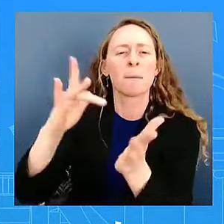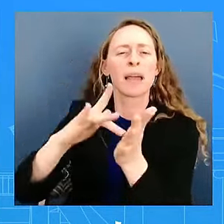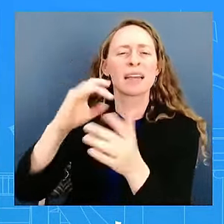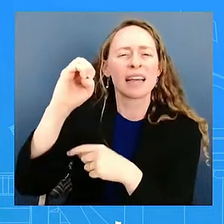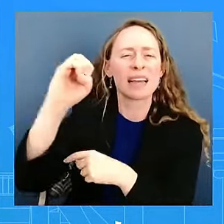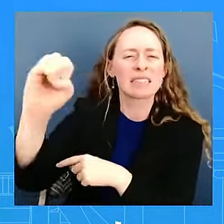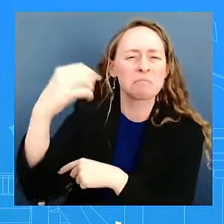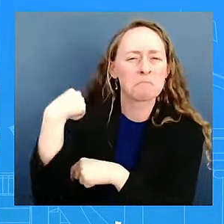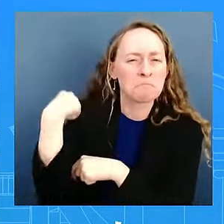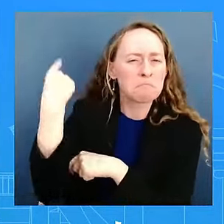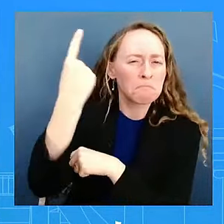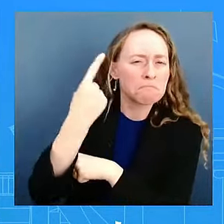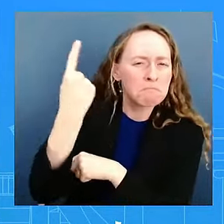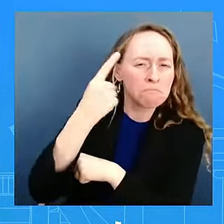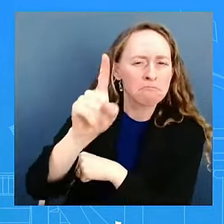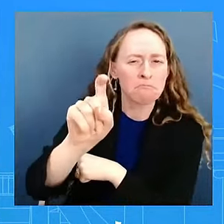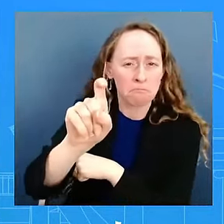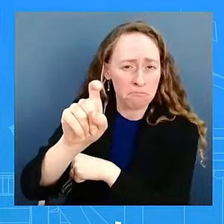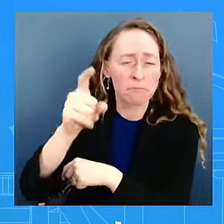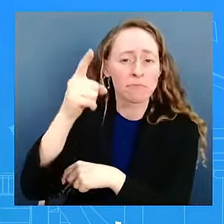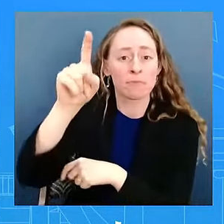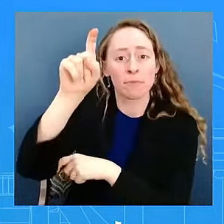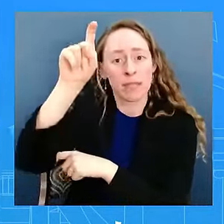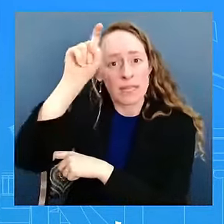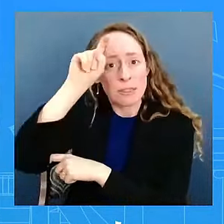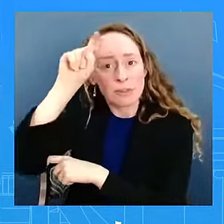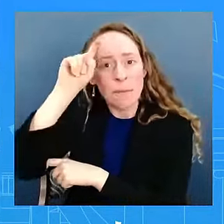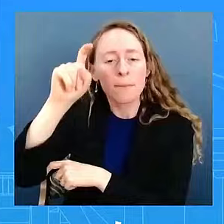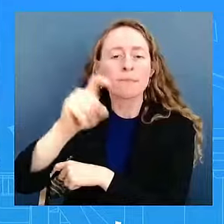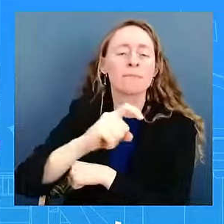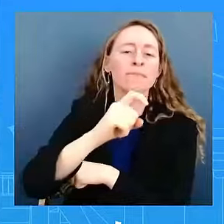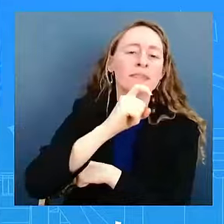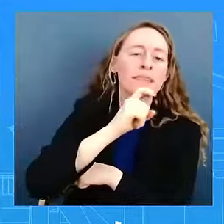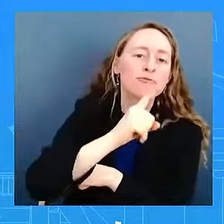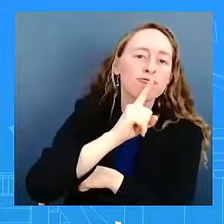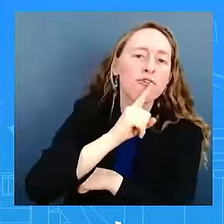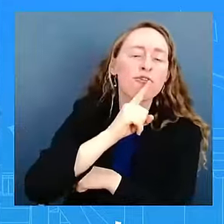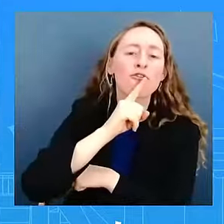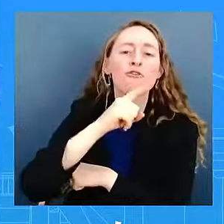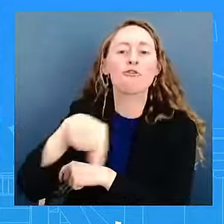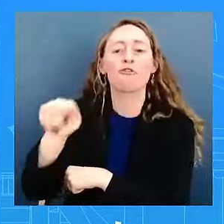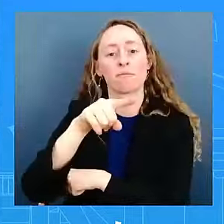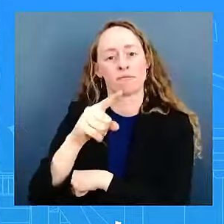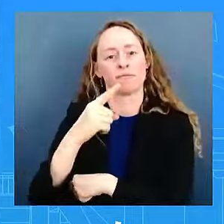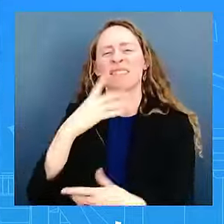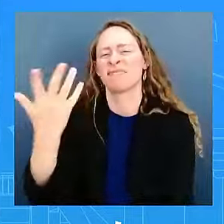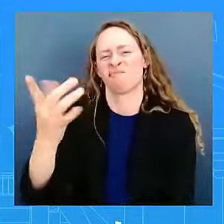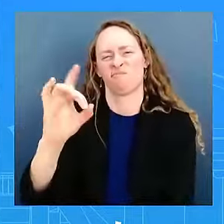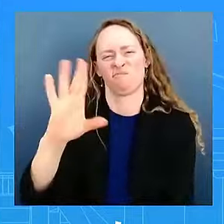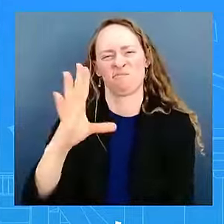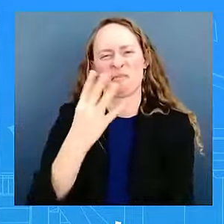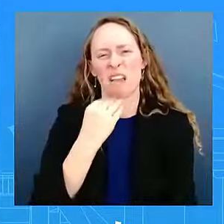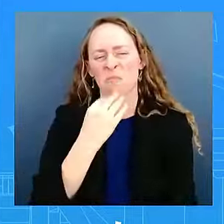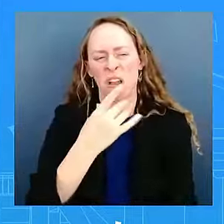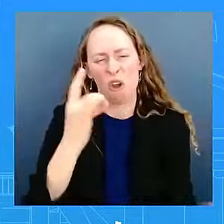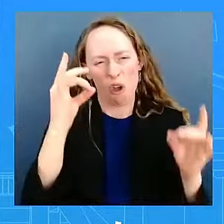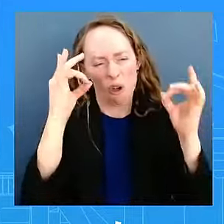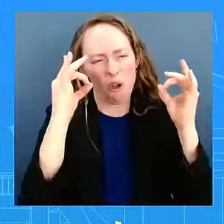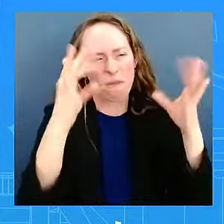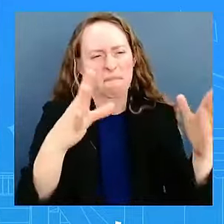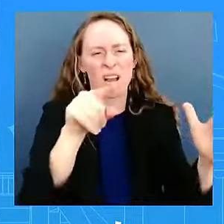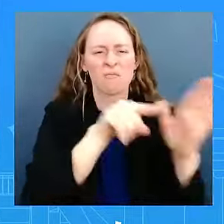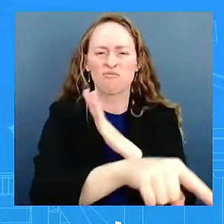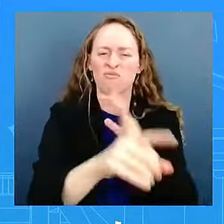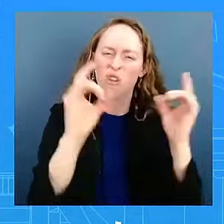Qatar, China, and Russia all condemn the killing, saying the killing would jeopardize the ceasefire talks. What is the response